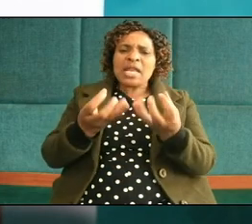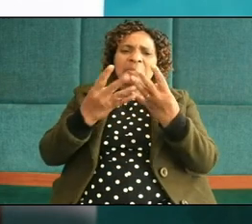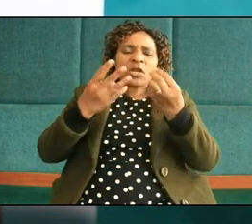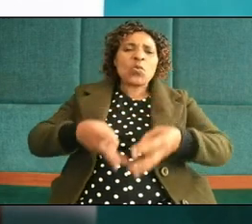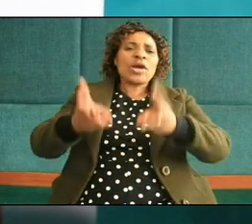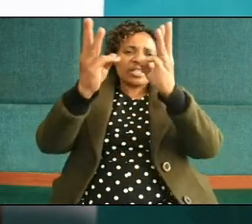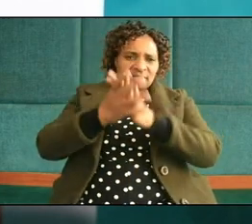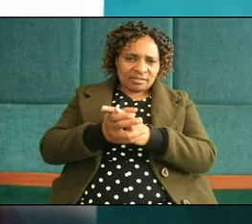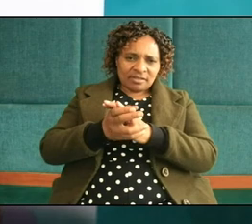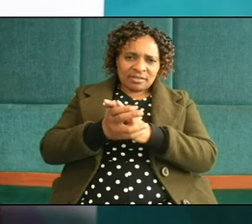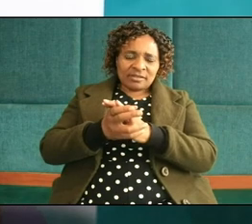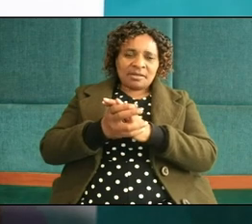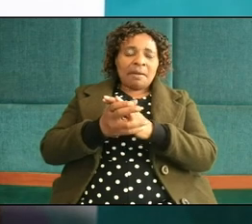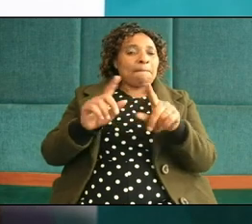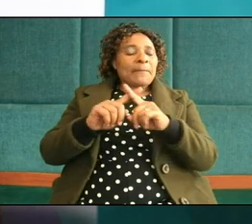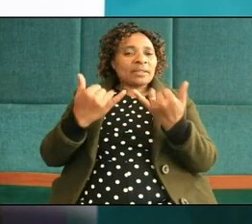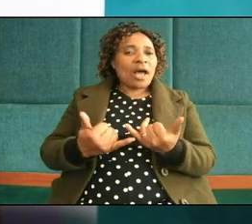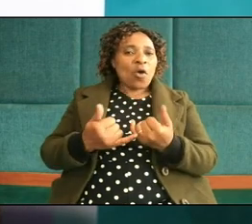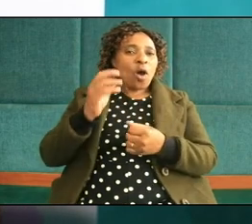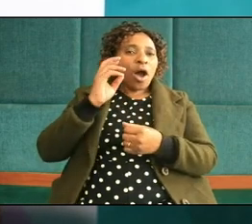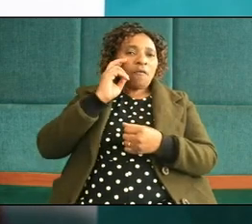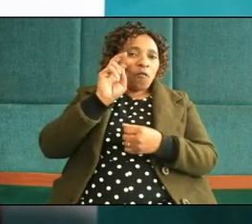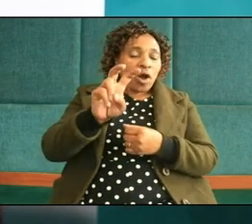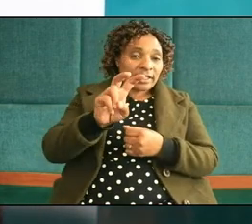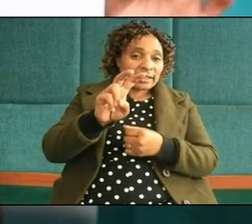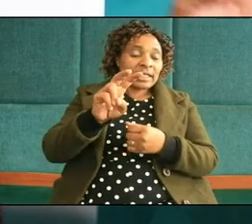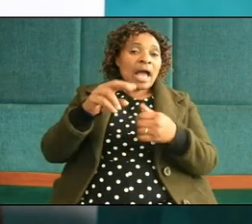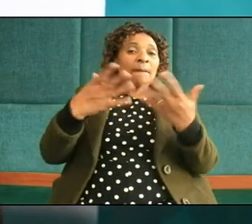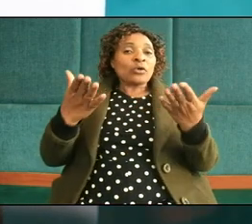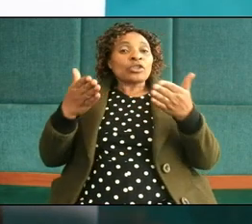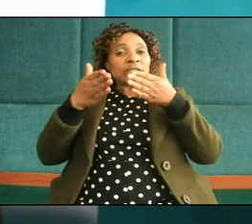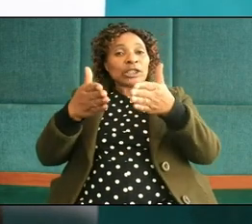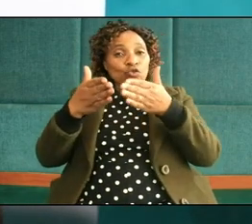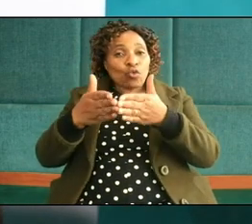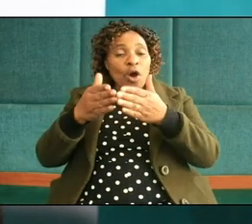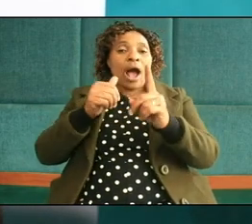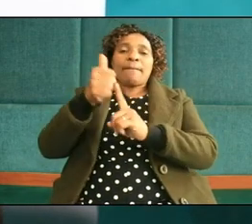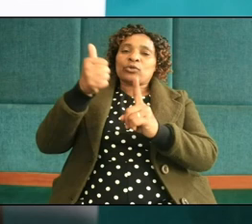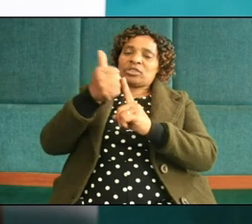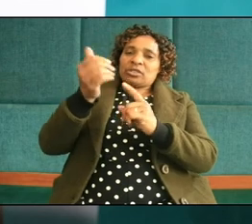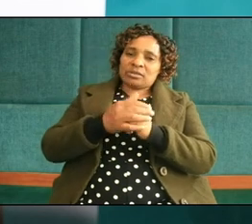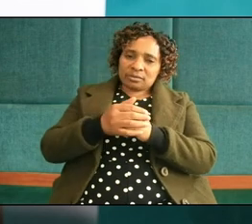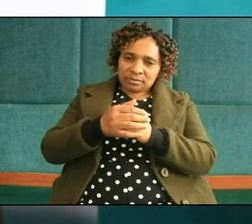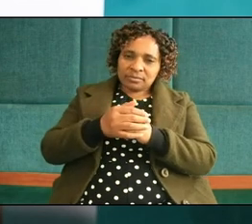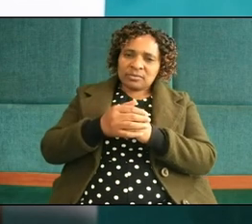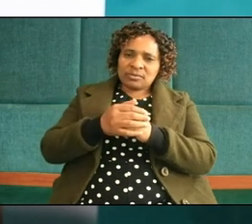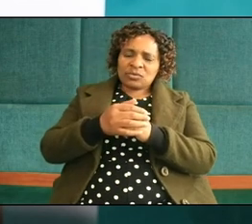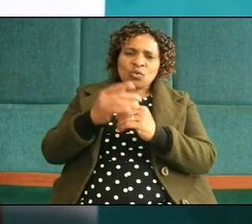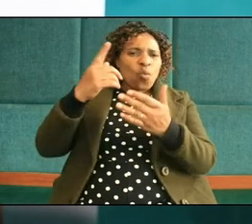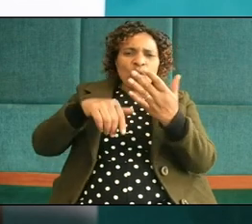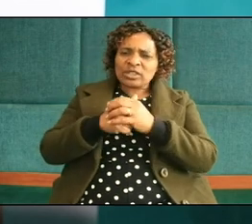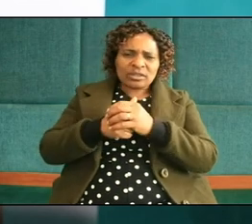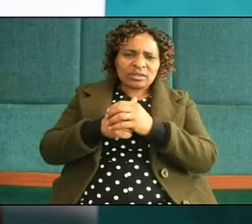today we are focusing on sexual abuse because it happens what is